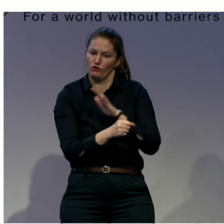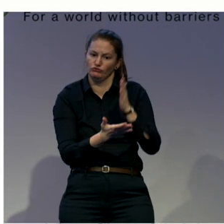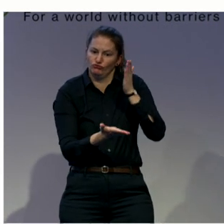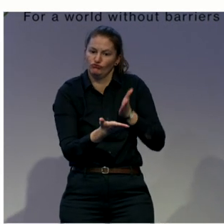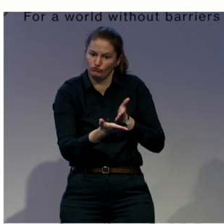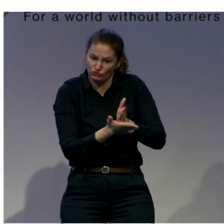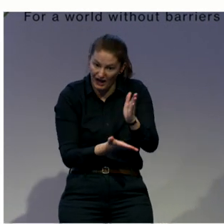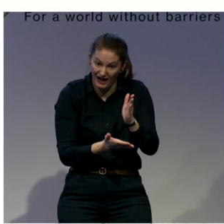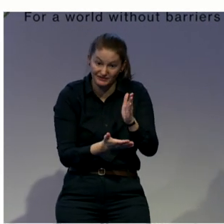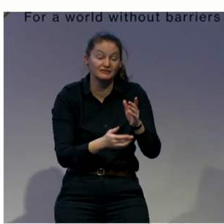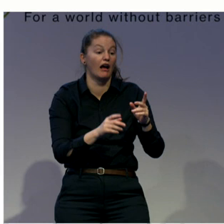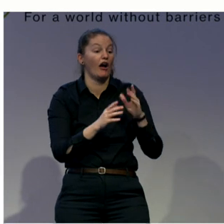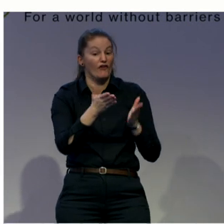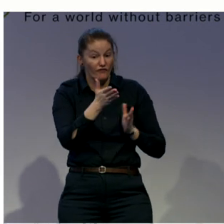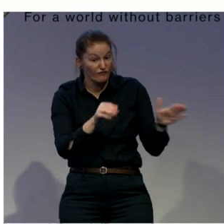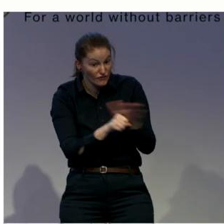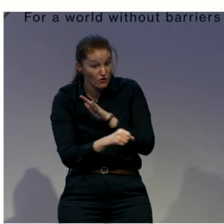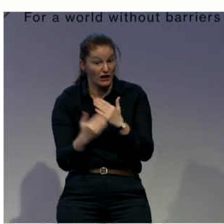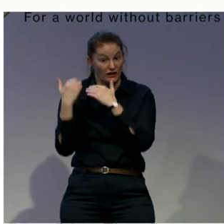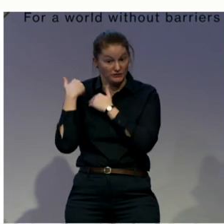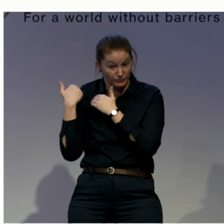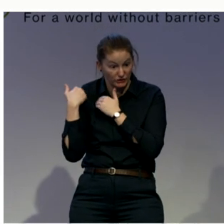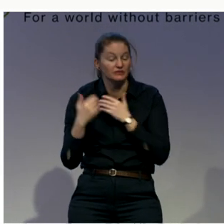you know, on your acts. Thank you so much.